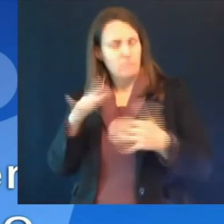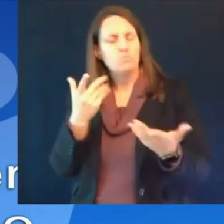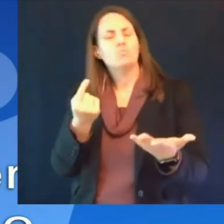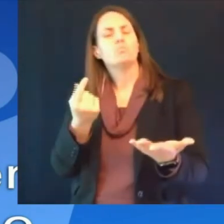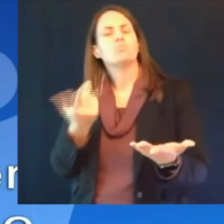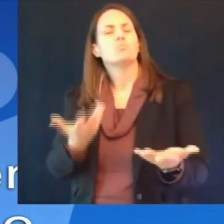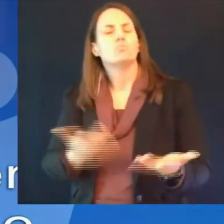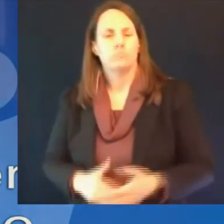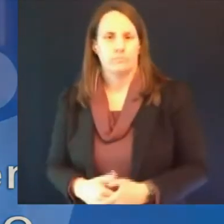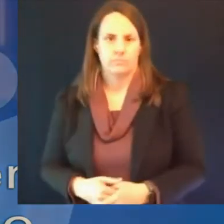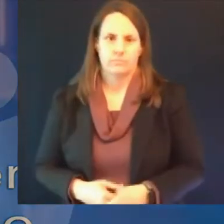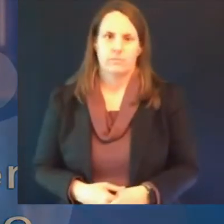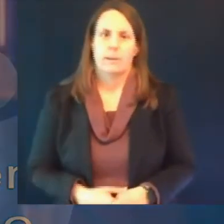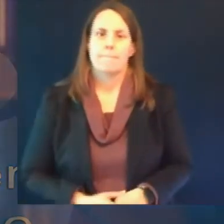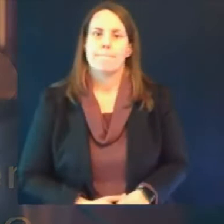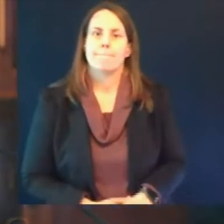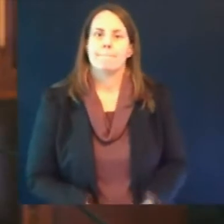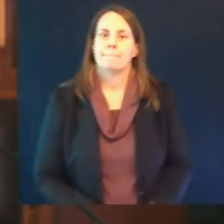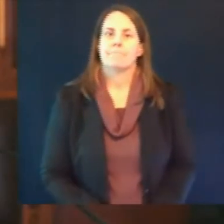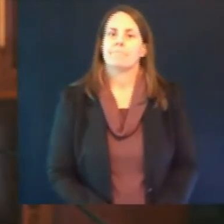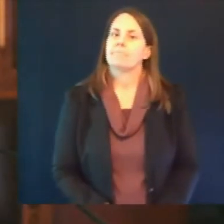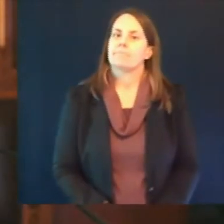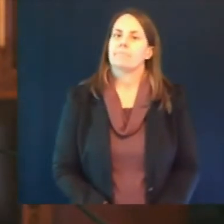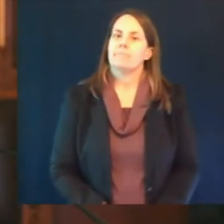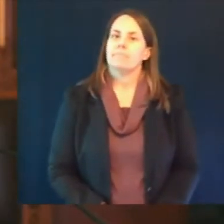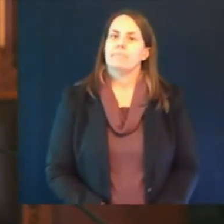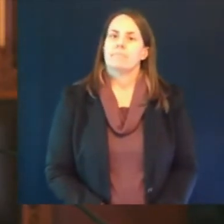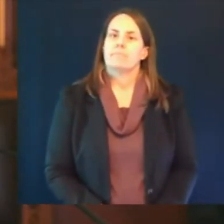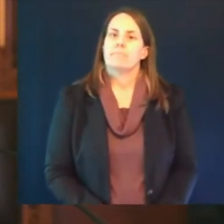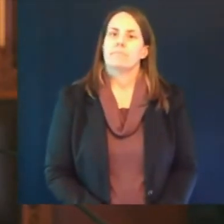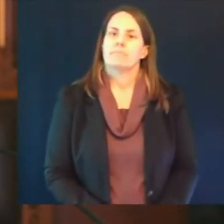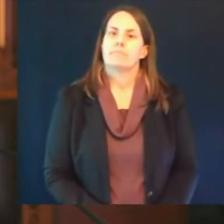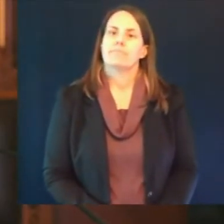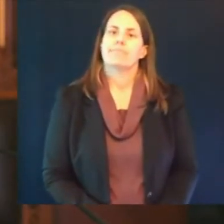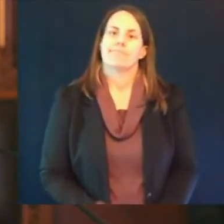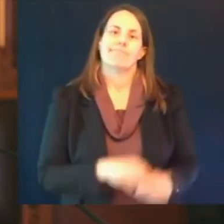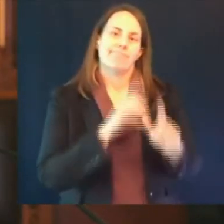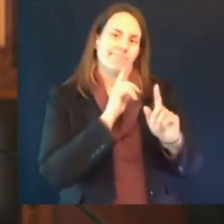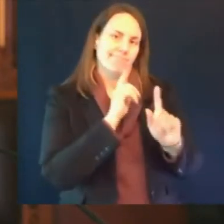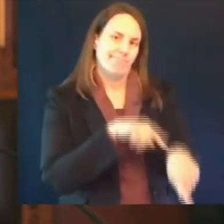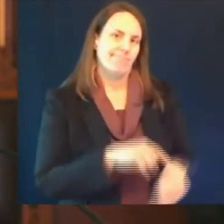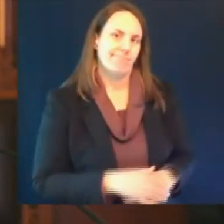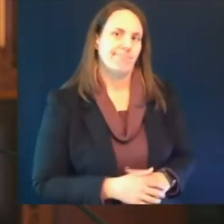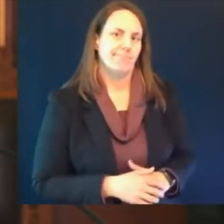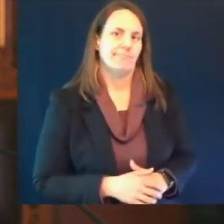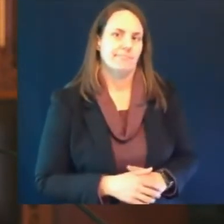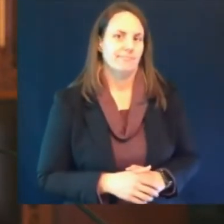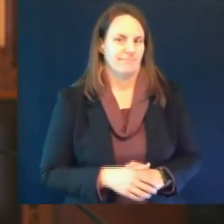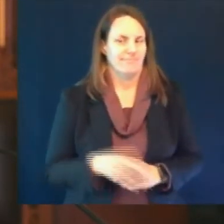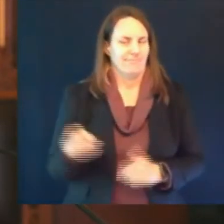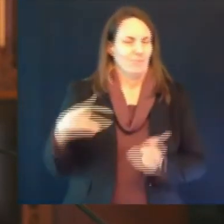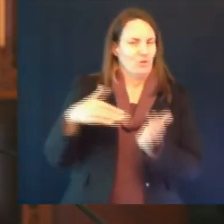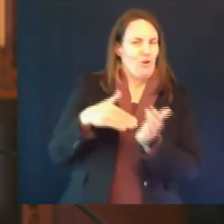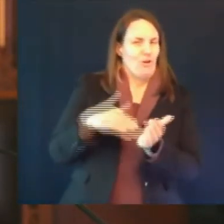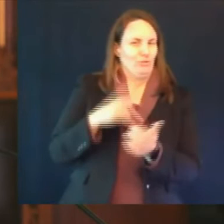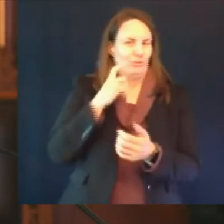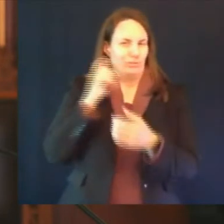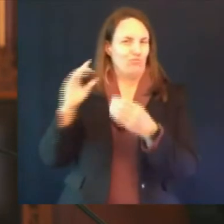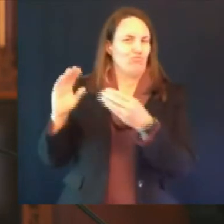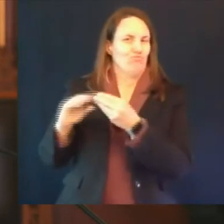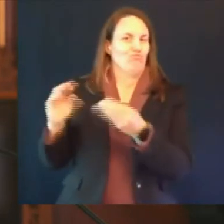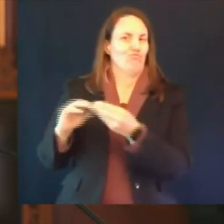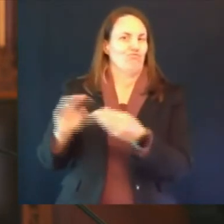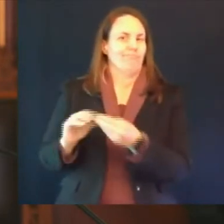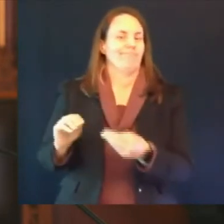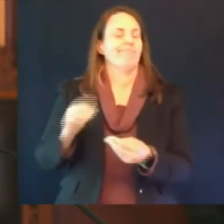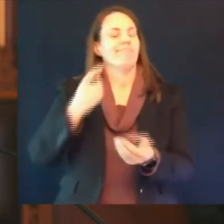well i think as you've heard dr westergaard note we are seeing a similar pattern with who